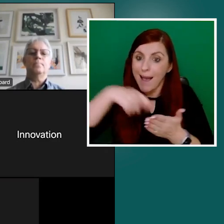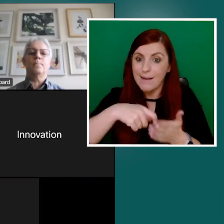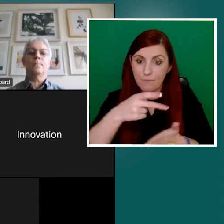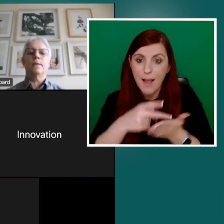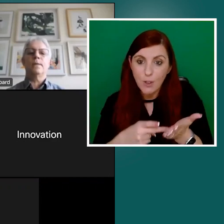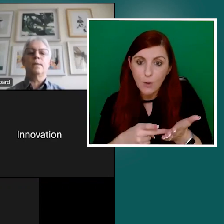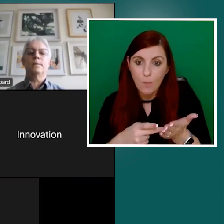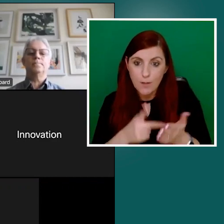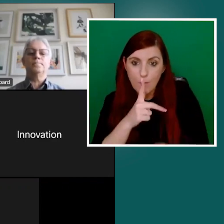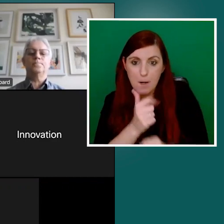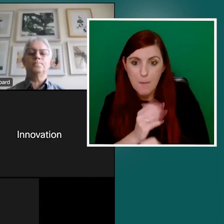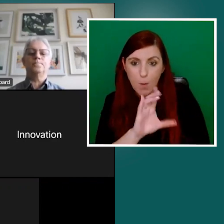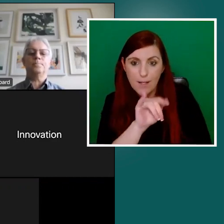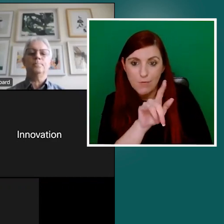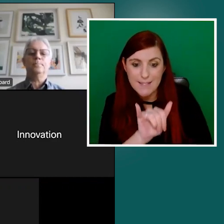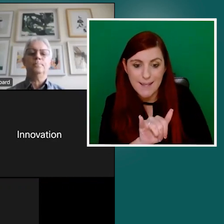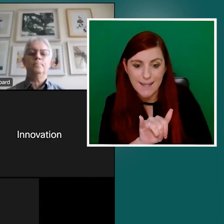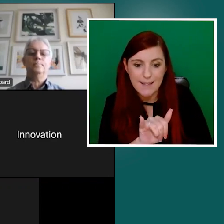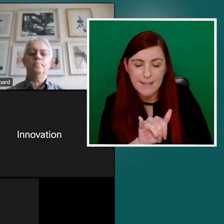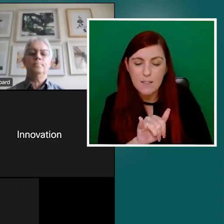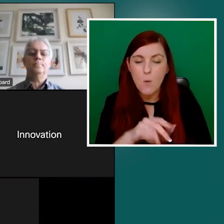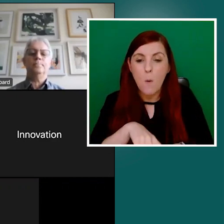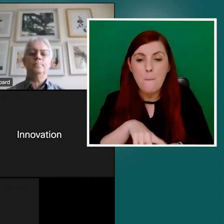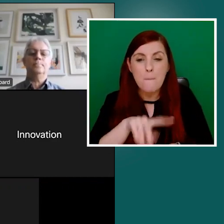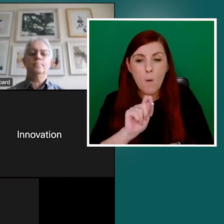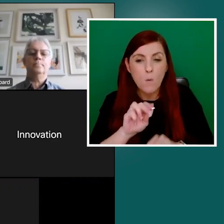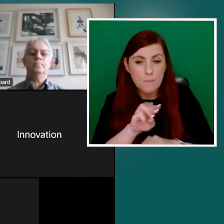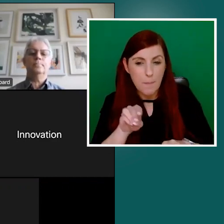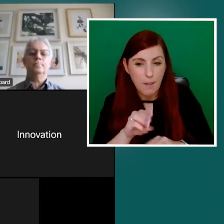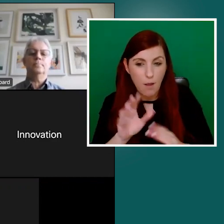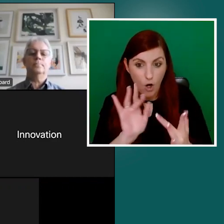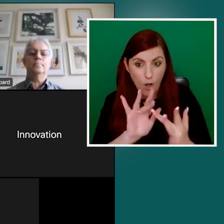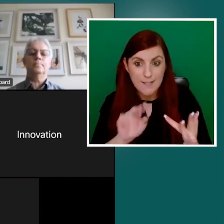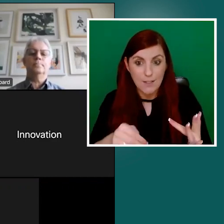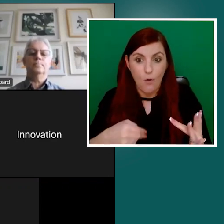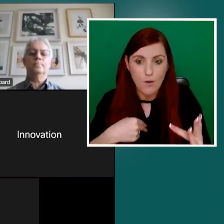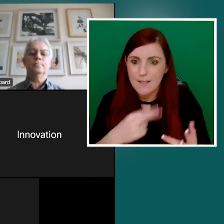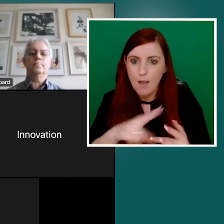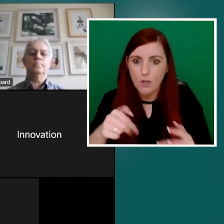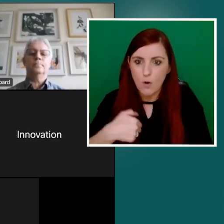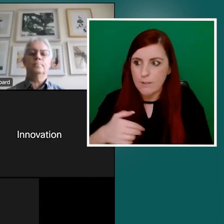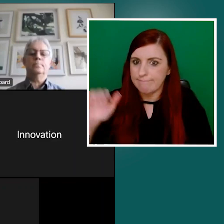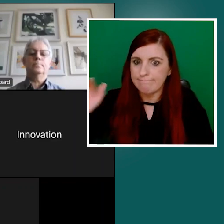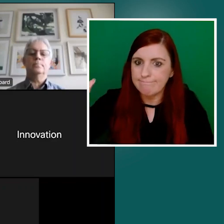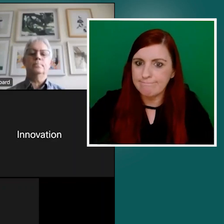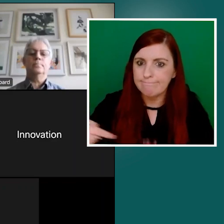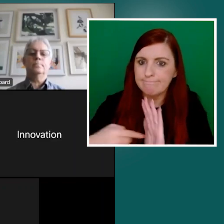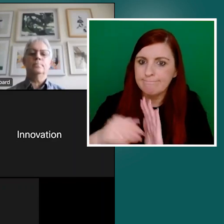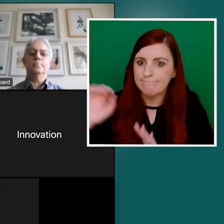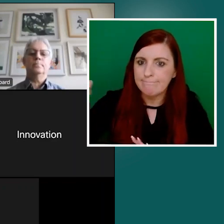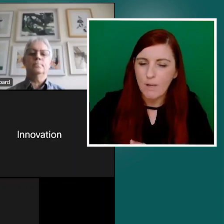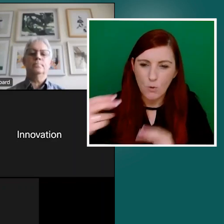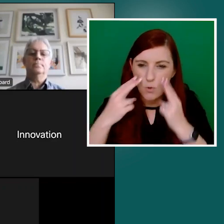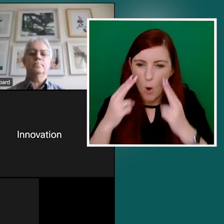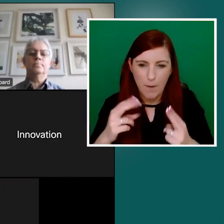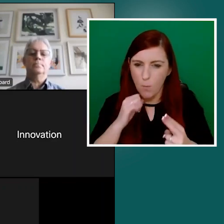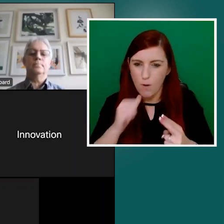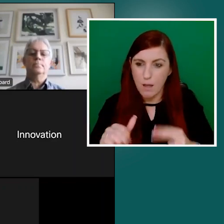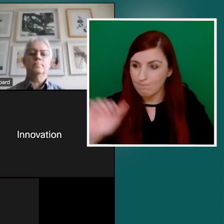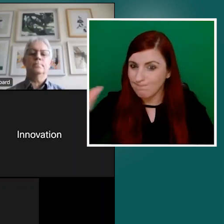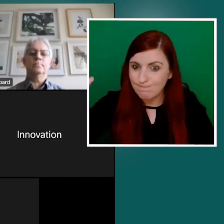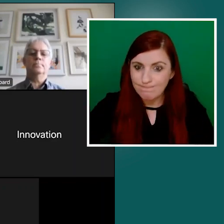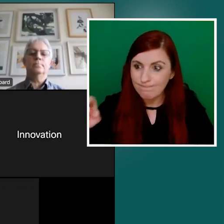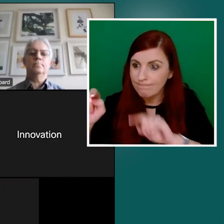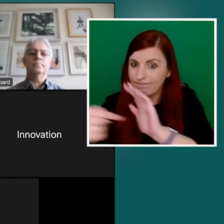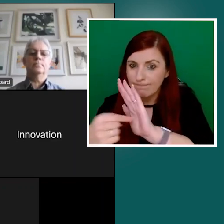are kind of contacting us. We're not usually beating down people's doors to get in. But that being said, and you